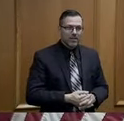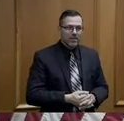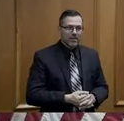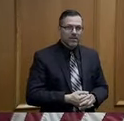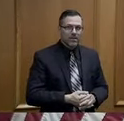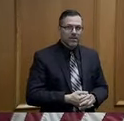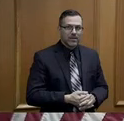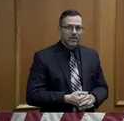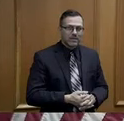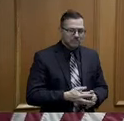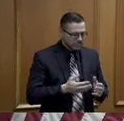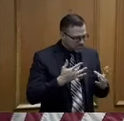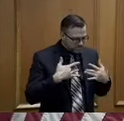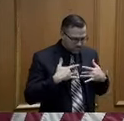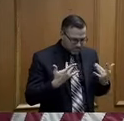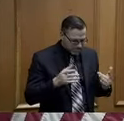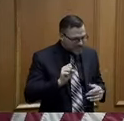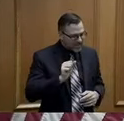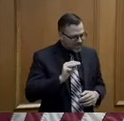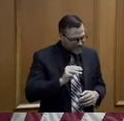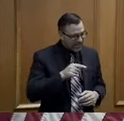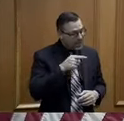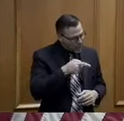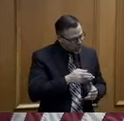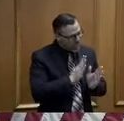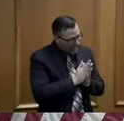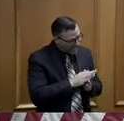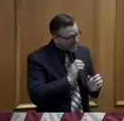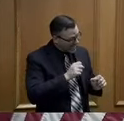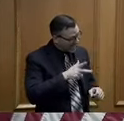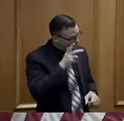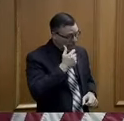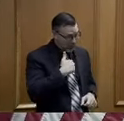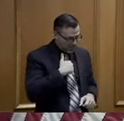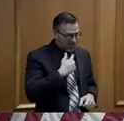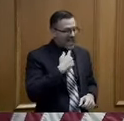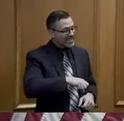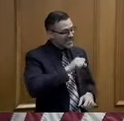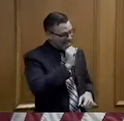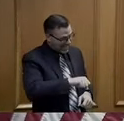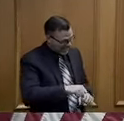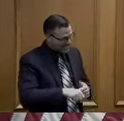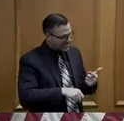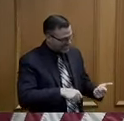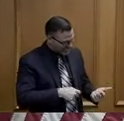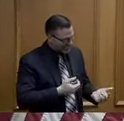I don't know what it is, Sam. I can hear you ask the question, but I can't hear you. I can't hear you finish.